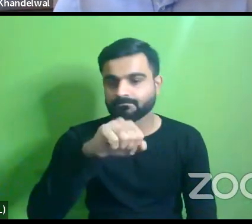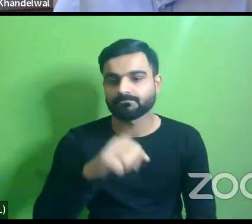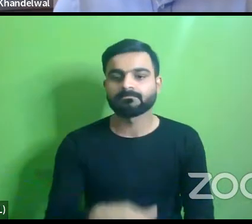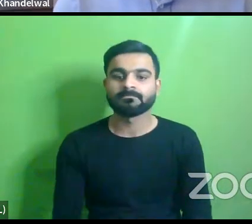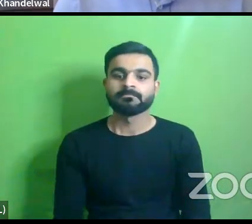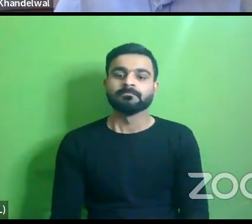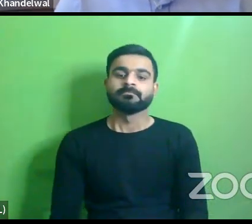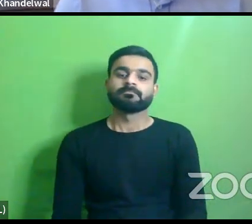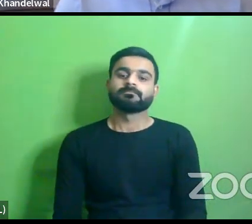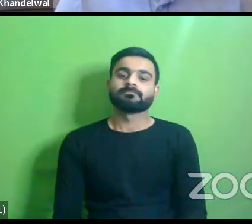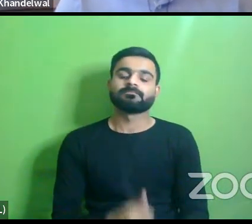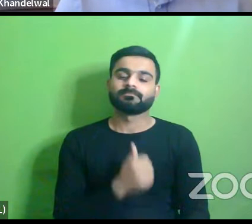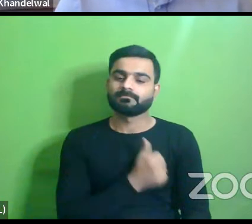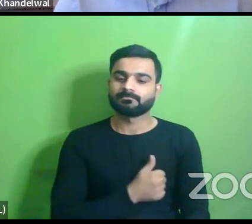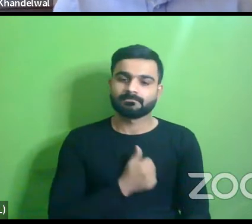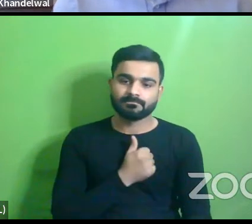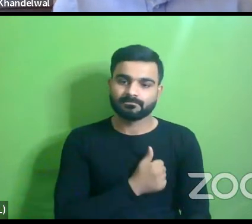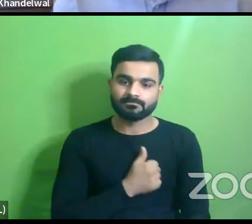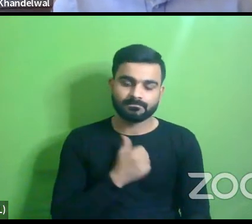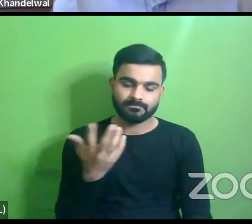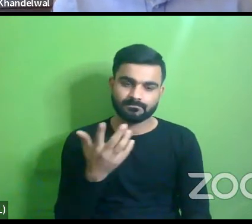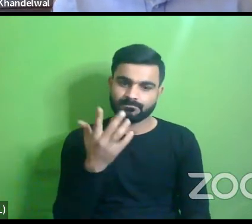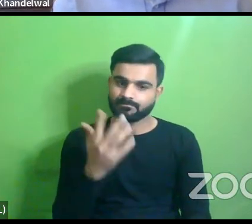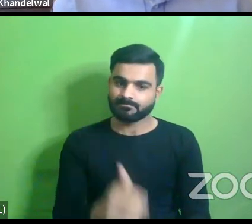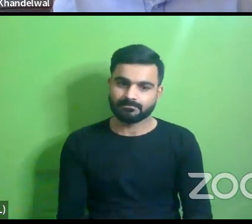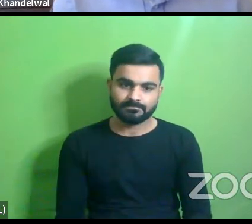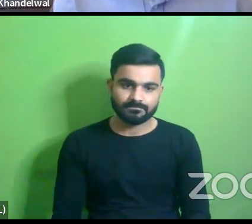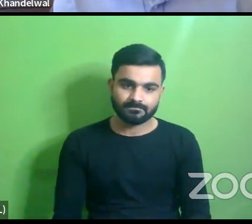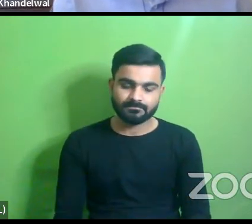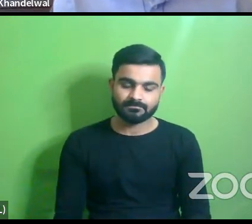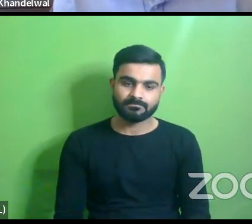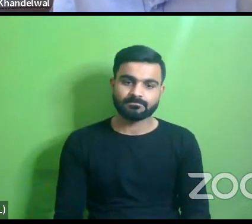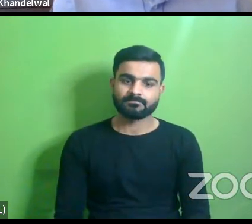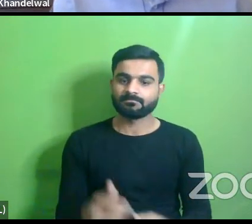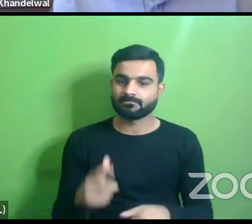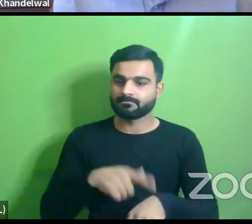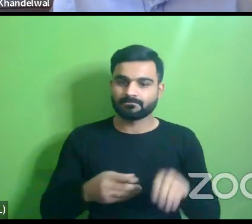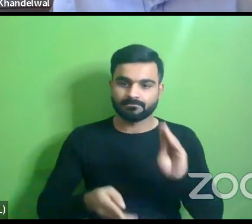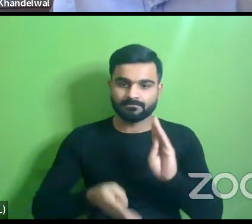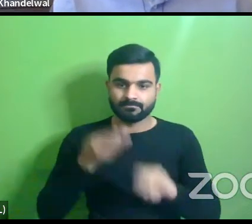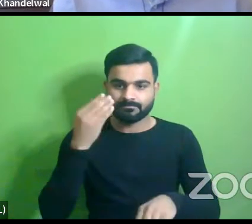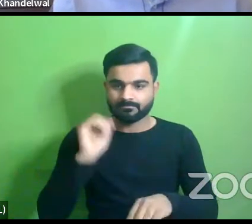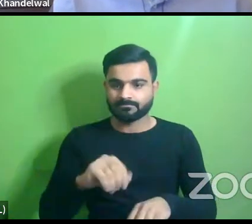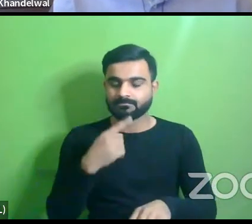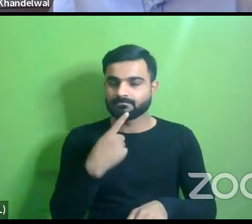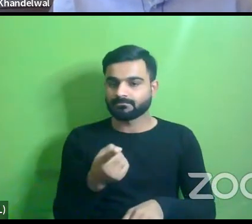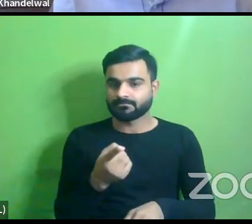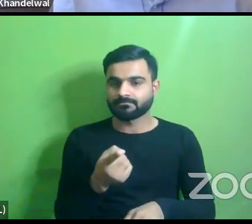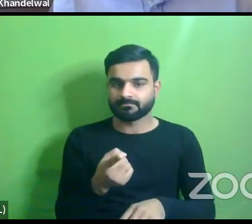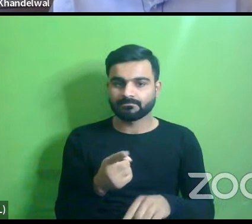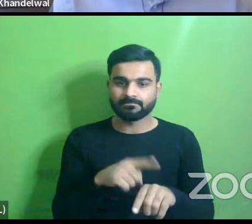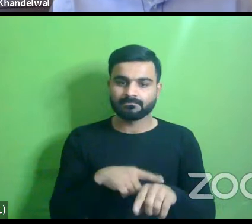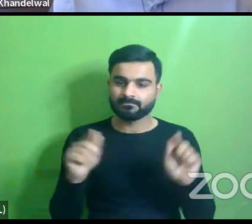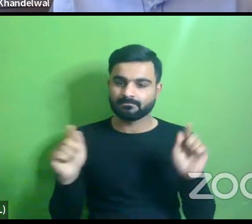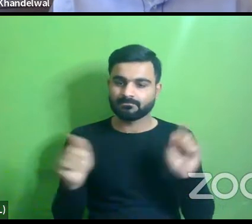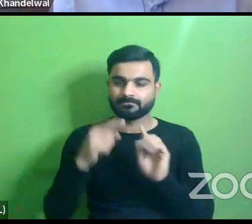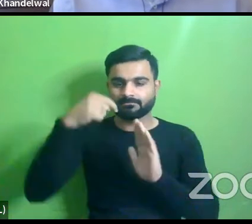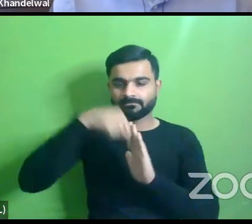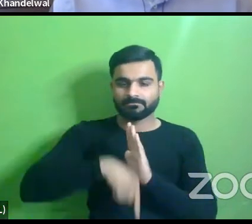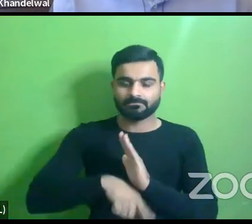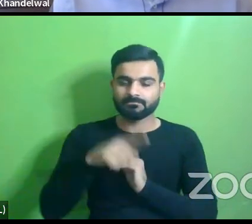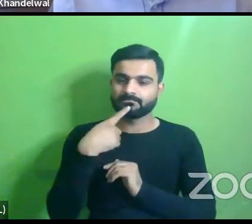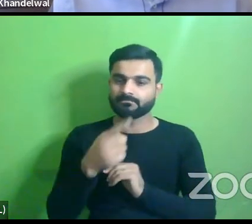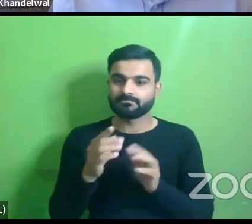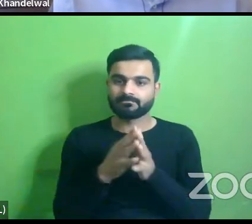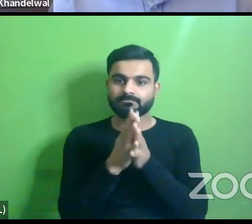hear you now i'm so sorry uh so um since we are running out of time uh i would like to talk very broadly and very quickly about the